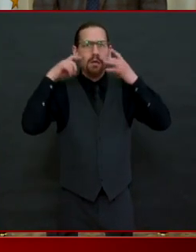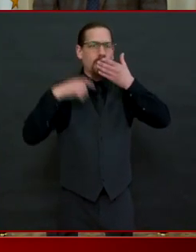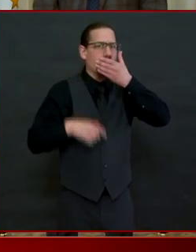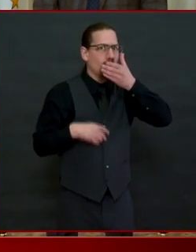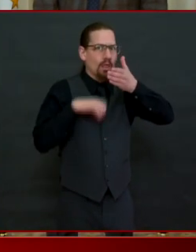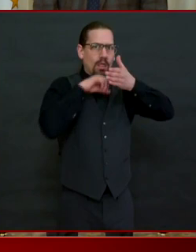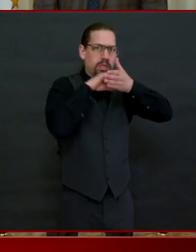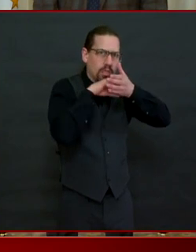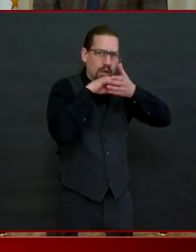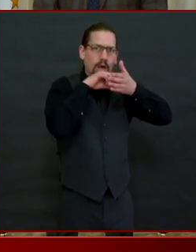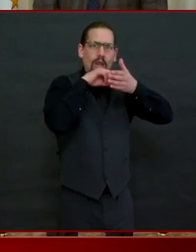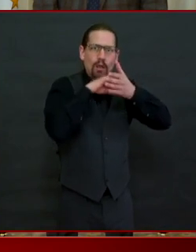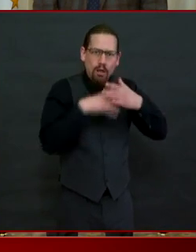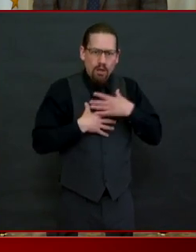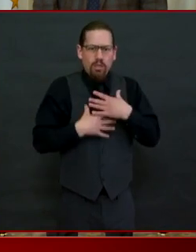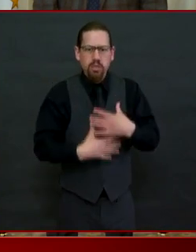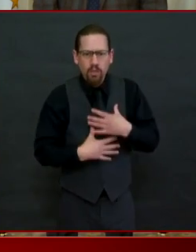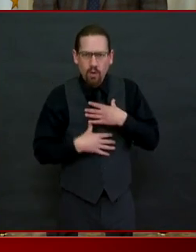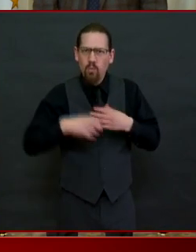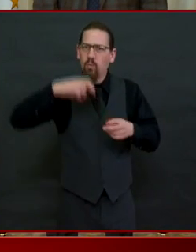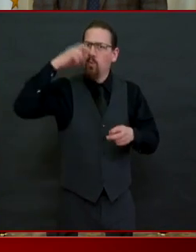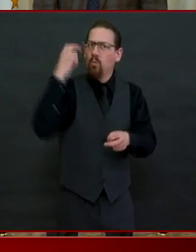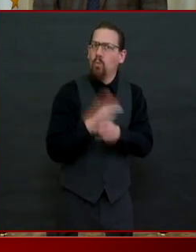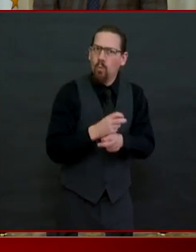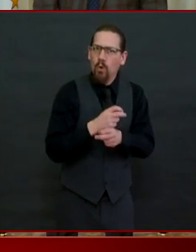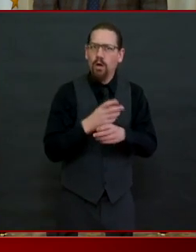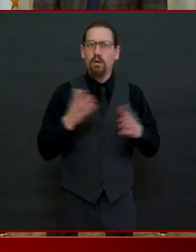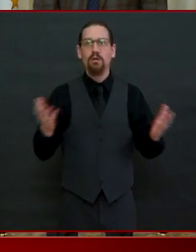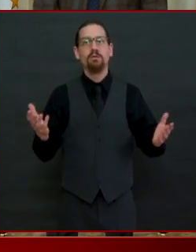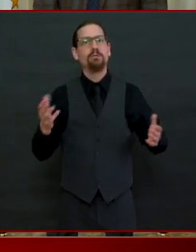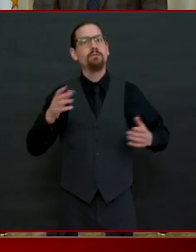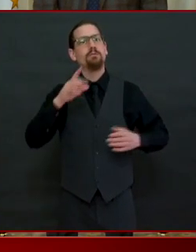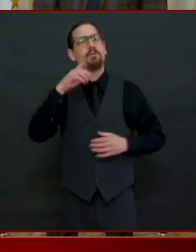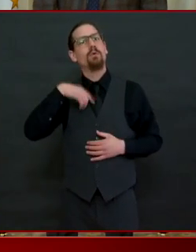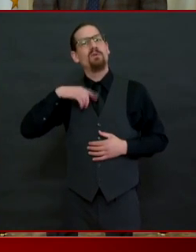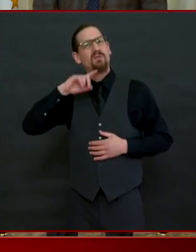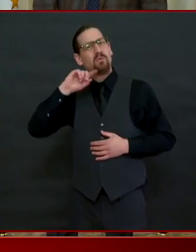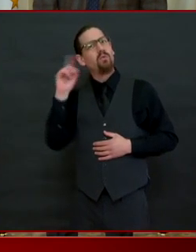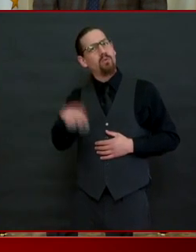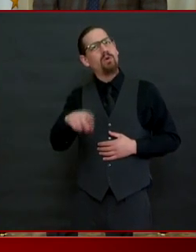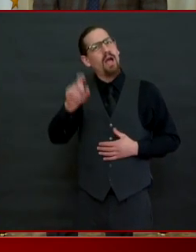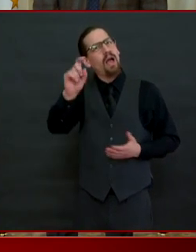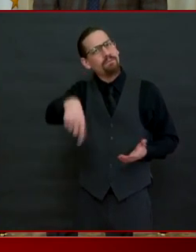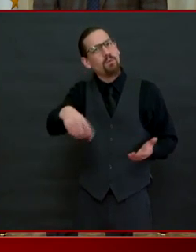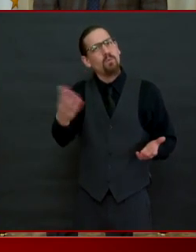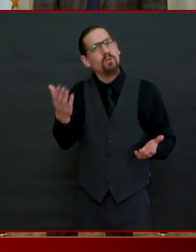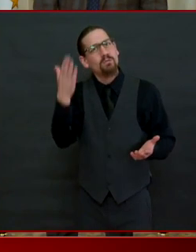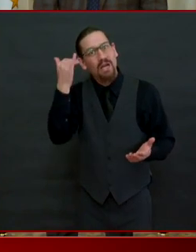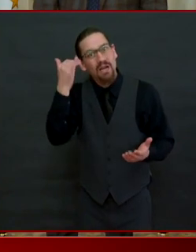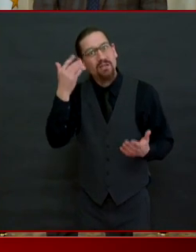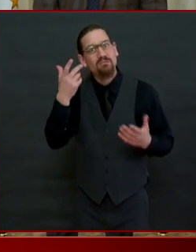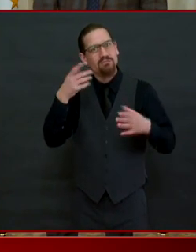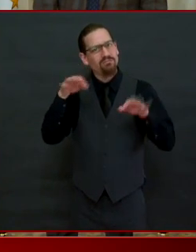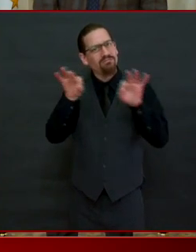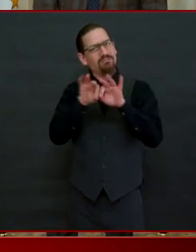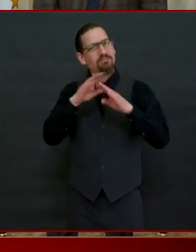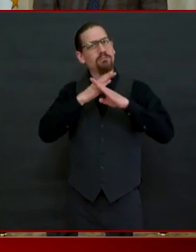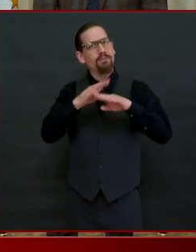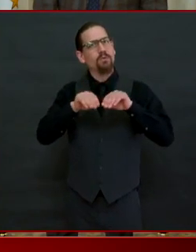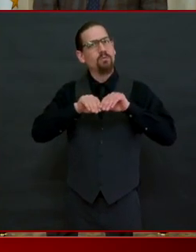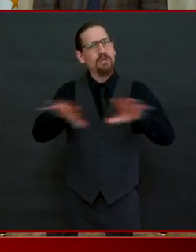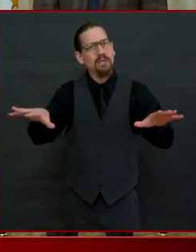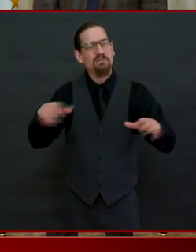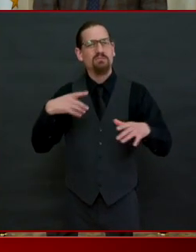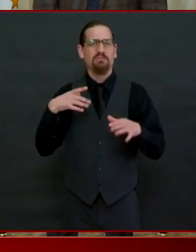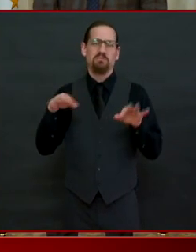to get around the rules look for creative ways to follow the rules wearing a face a